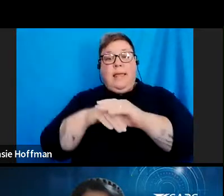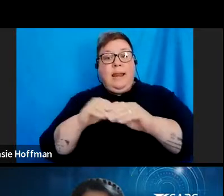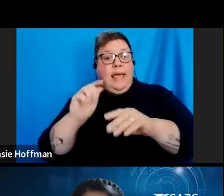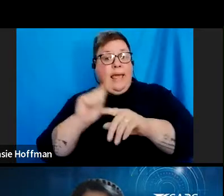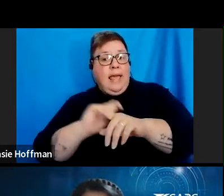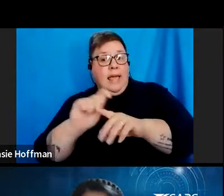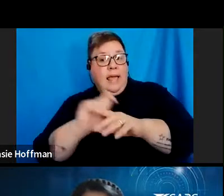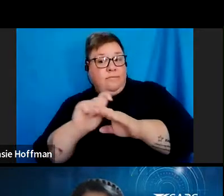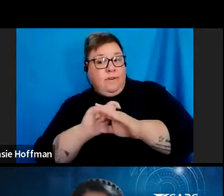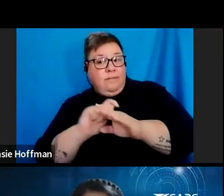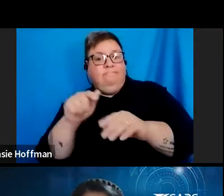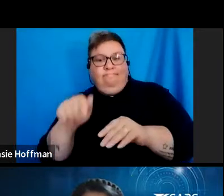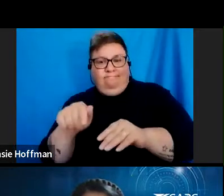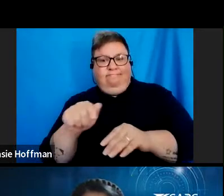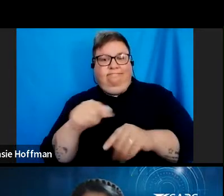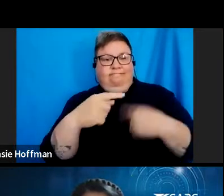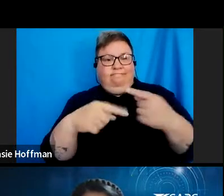Lindsay.